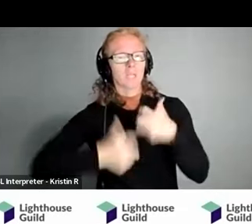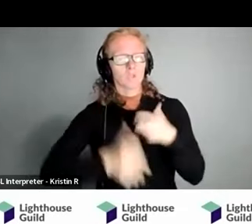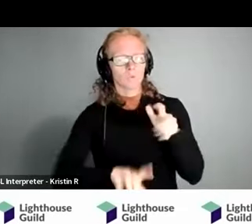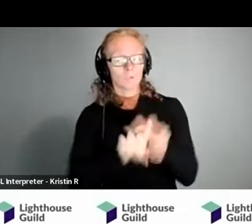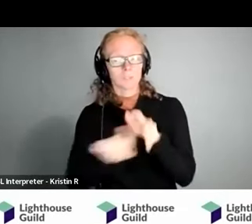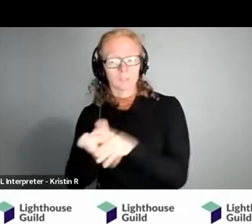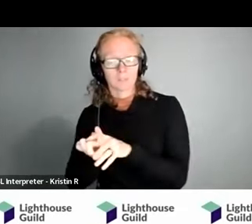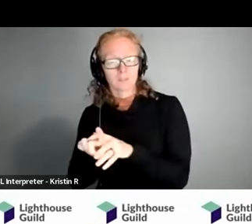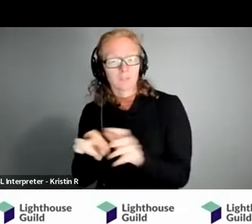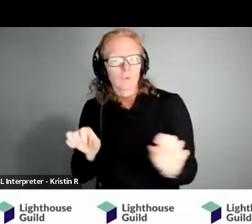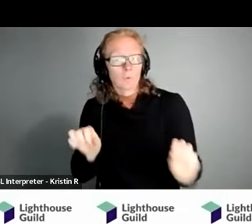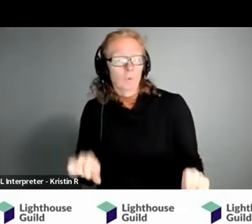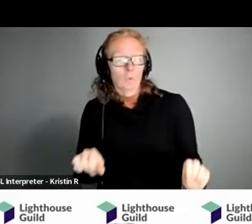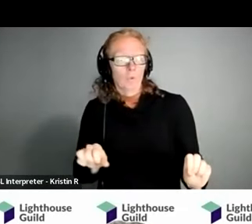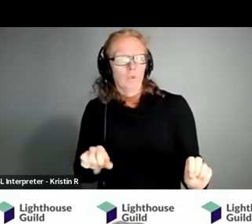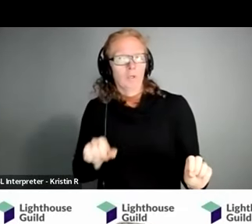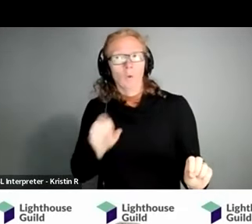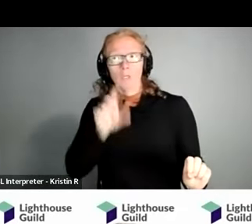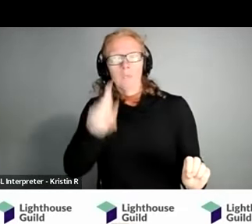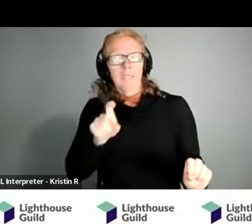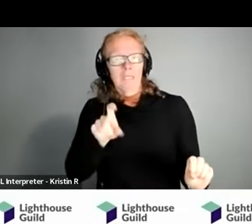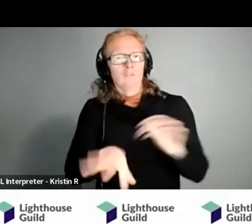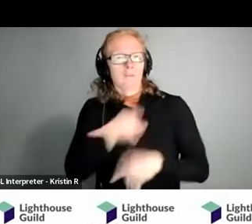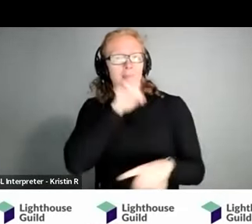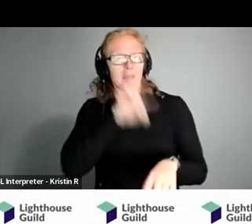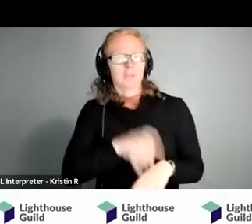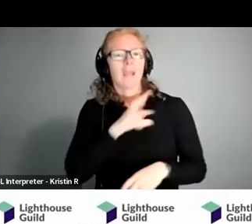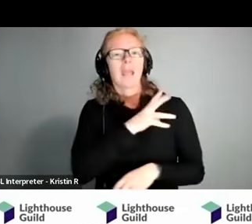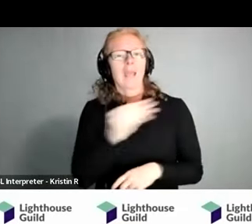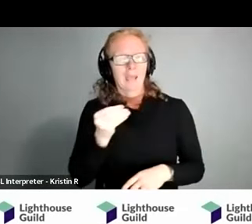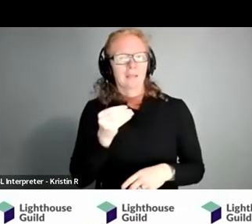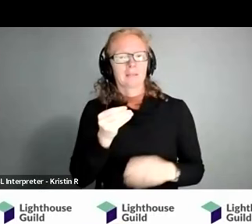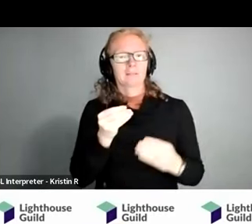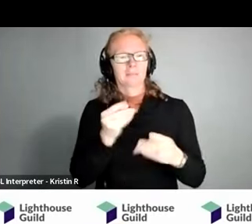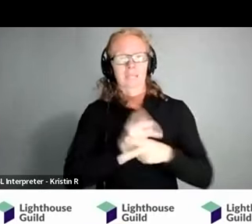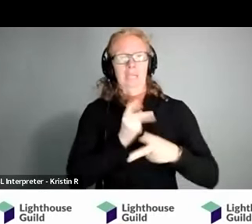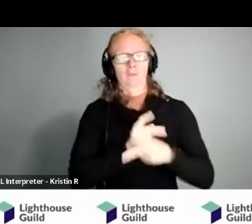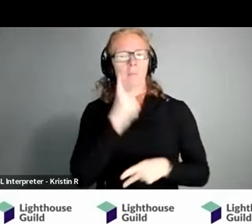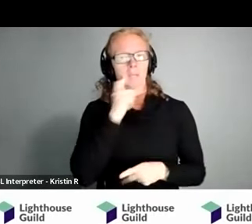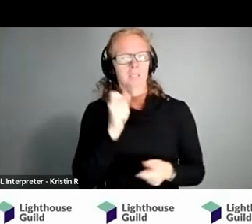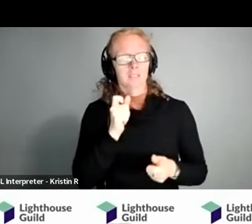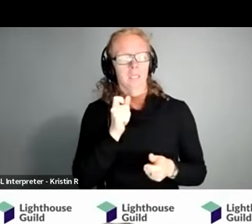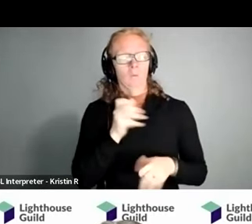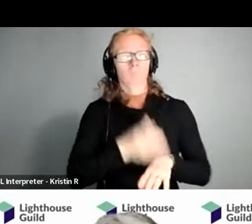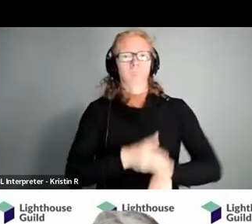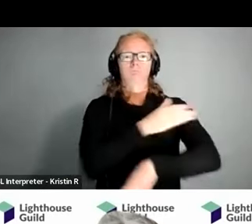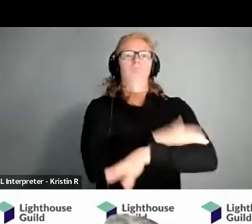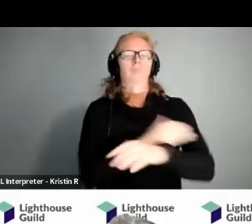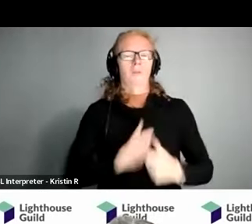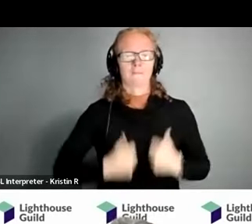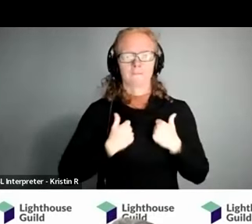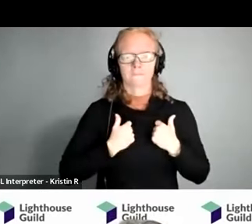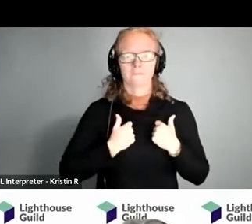you really need to find out about and address because it can radically improve your life